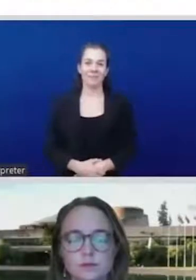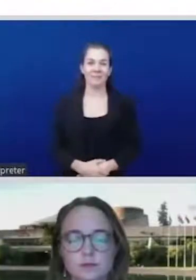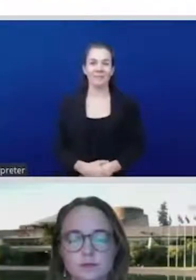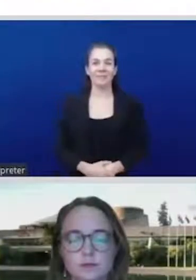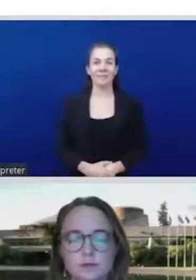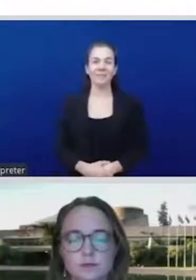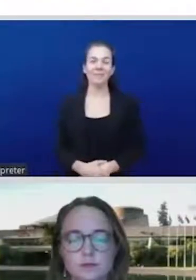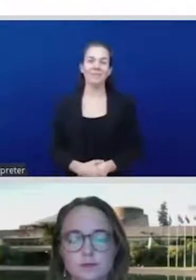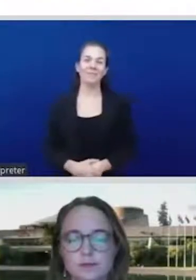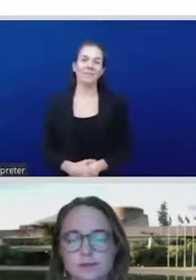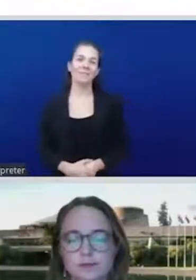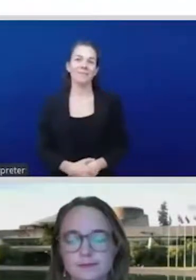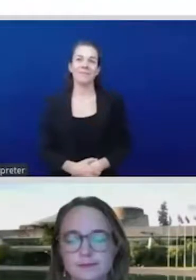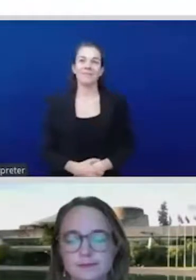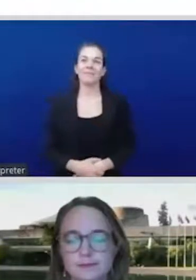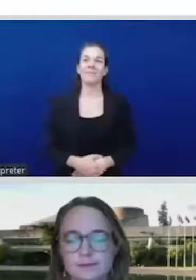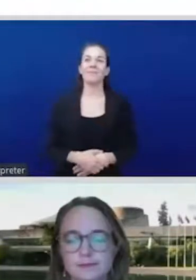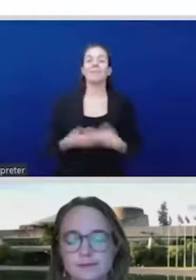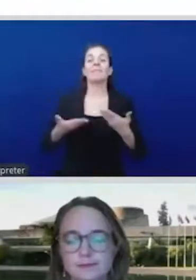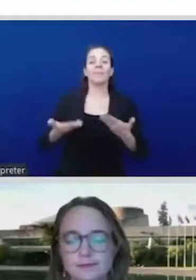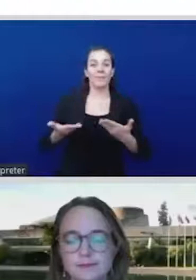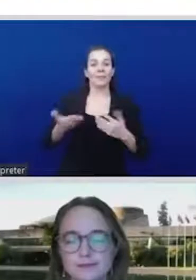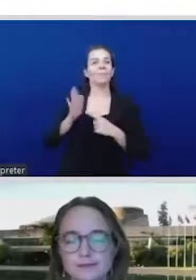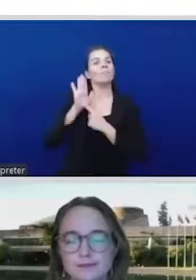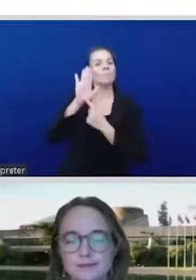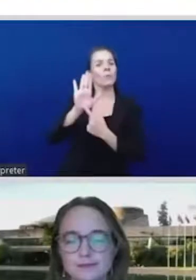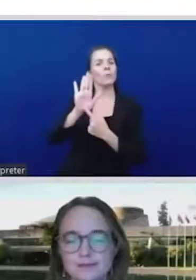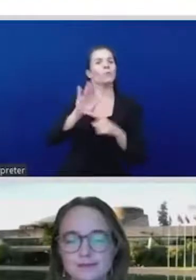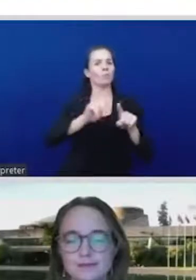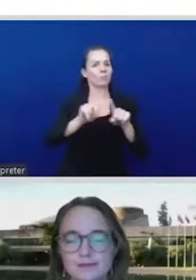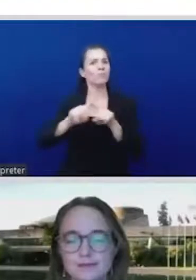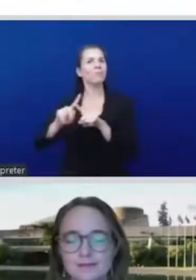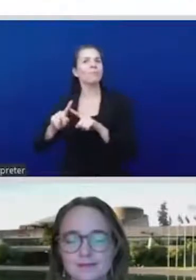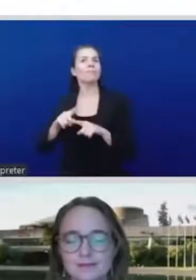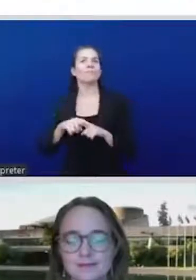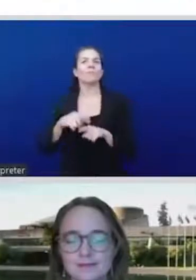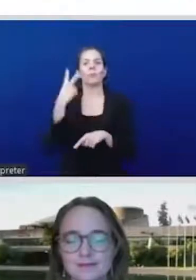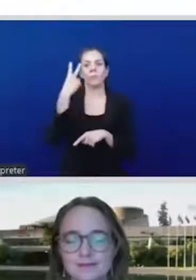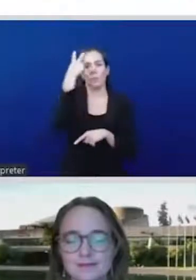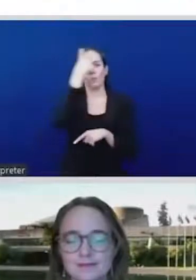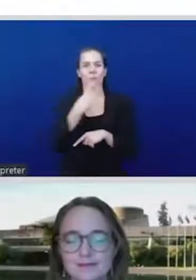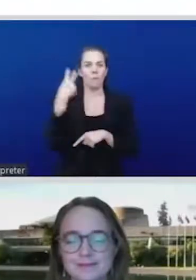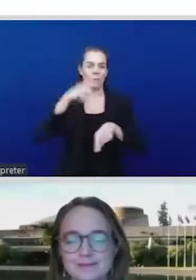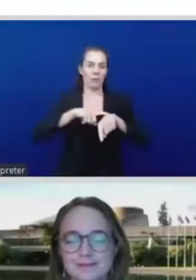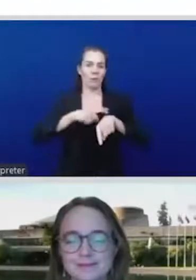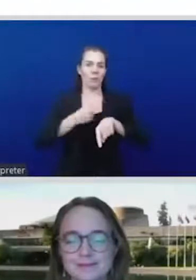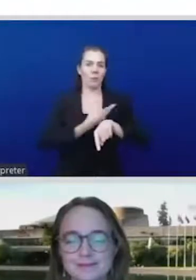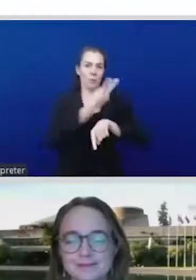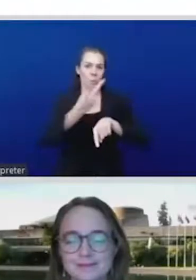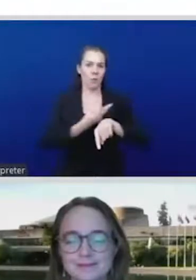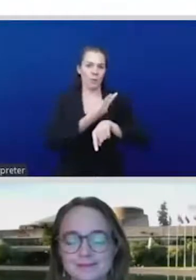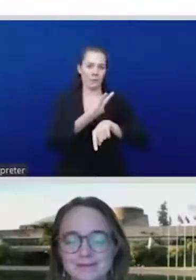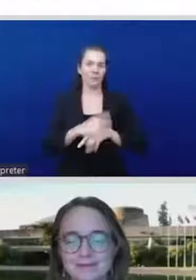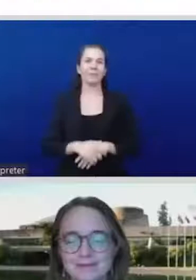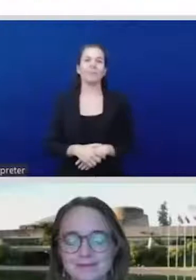panel of, some of them are friends, long, long, long time friends and I'm very happy to introduce